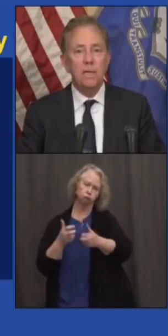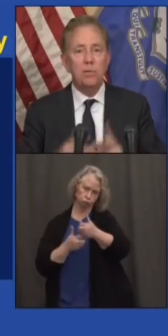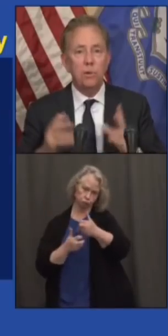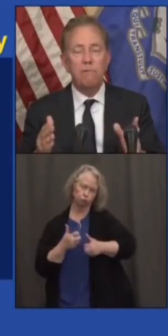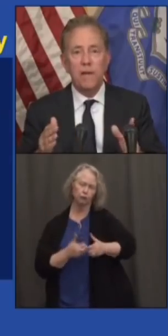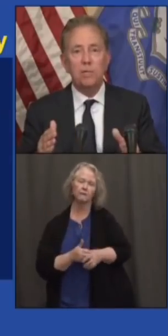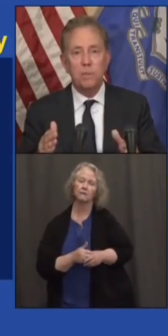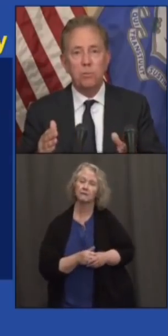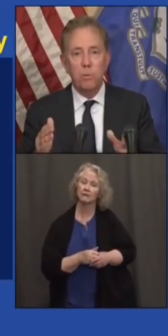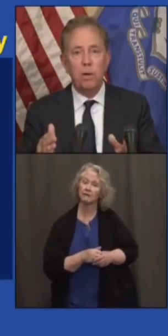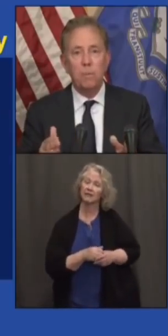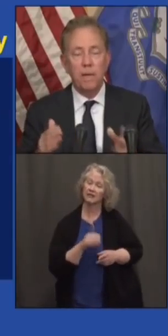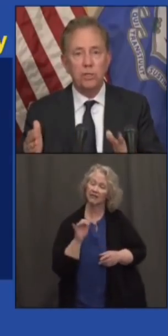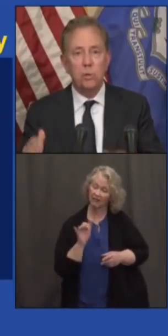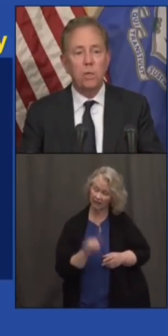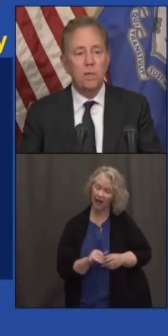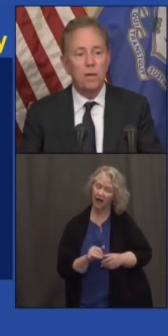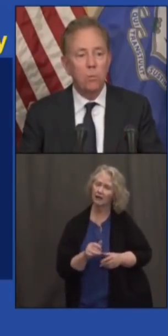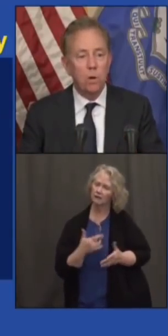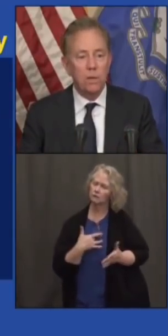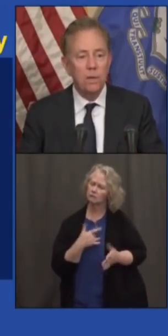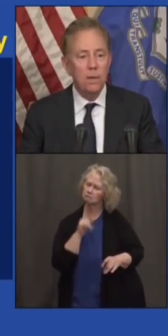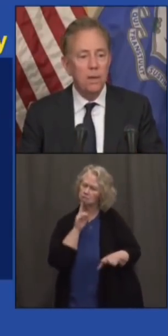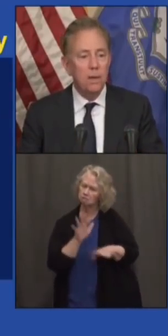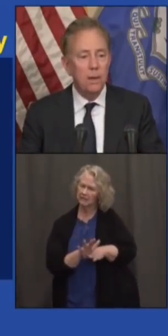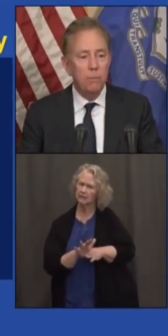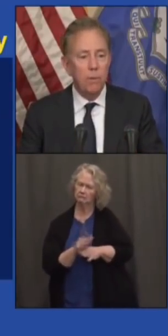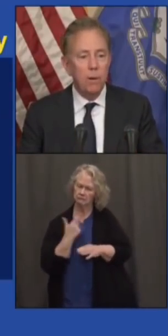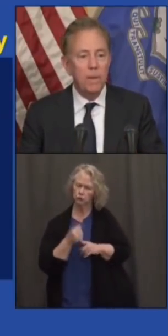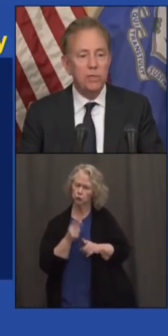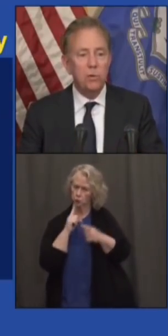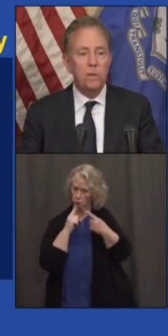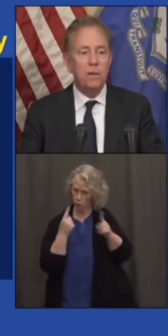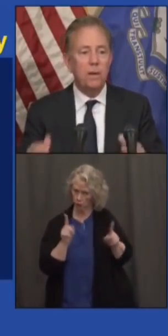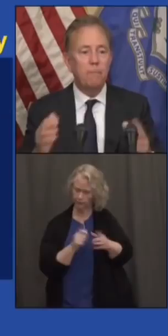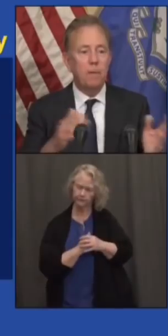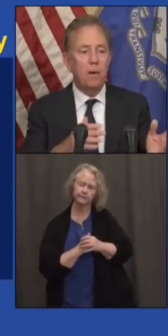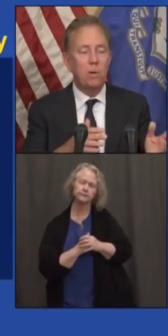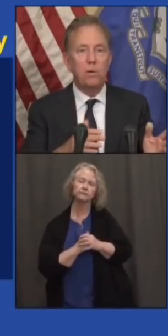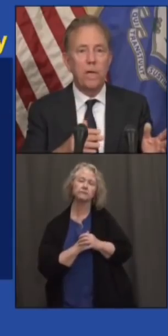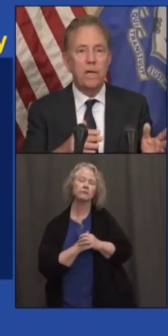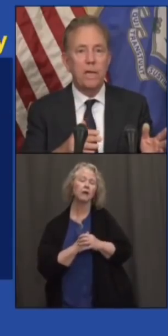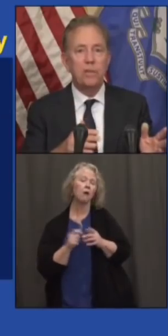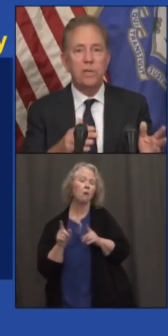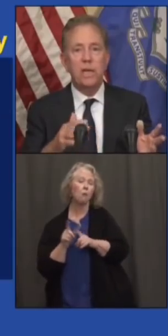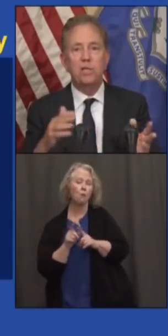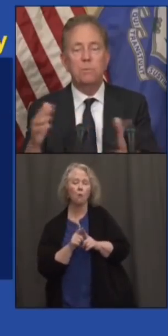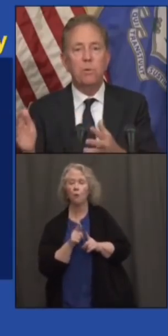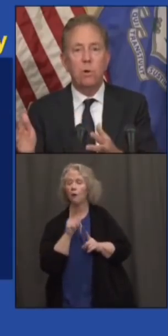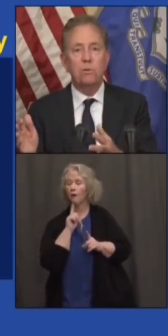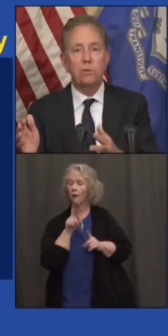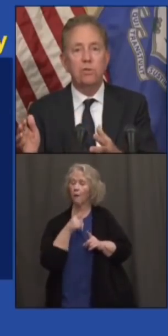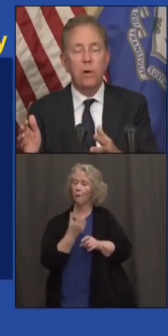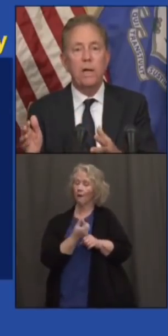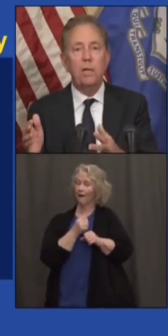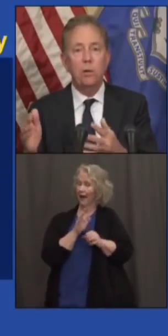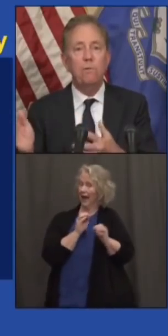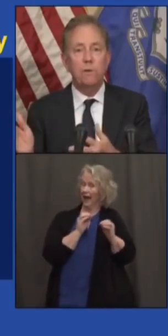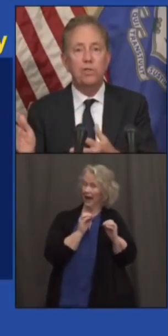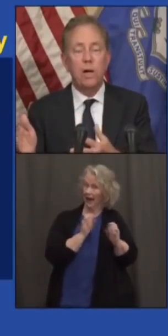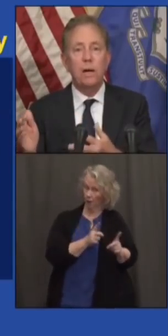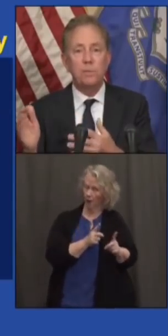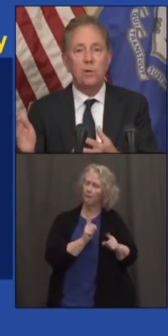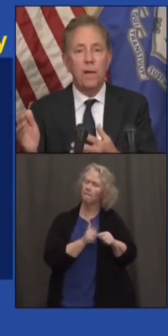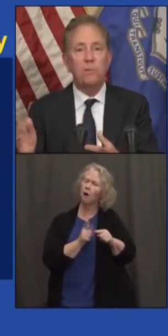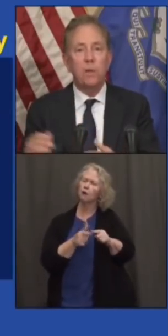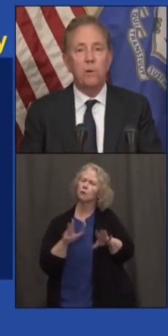And these are investments we want to make, show that they work. We want to make sure that not only are you getting education, but we're also training you